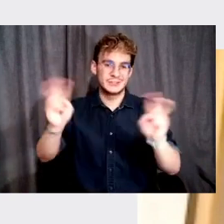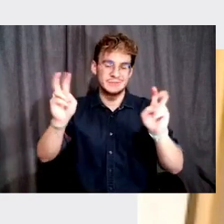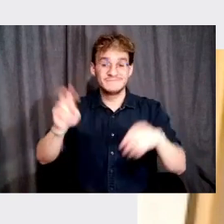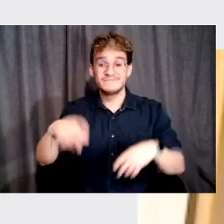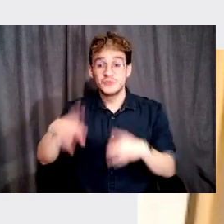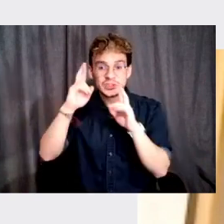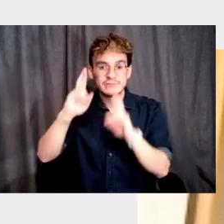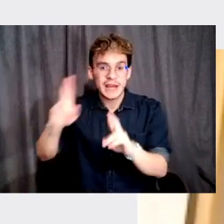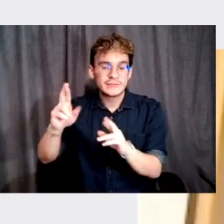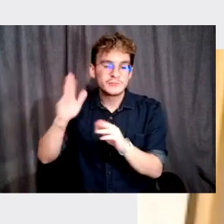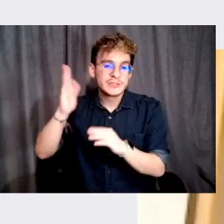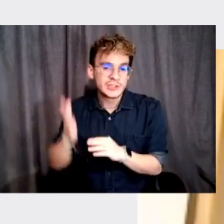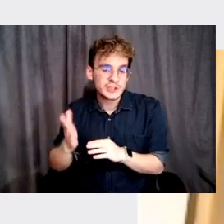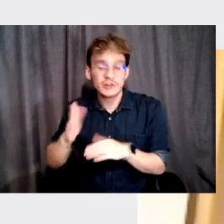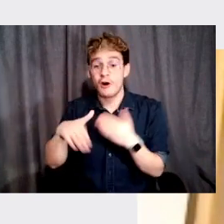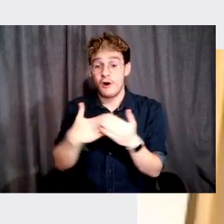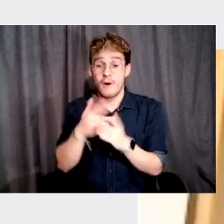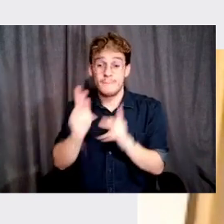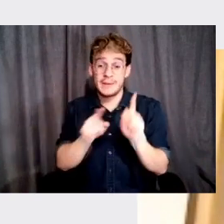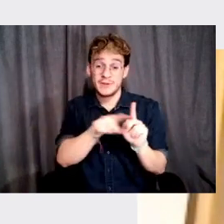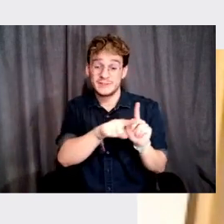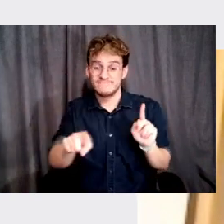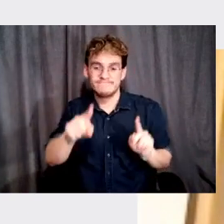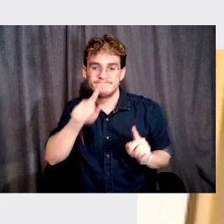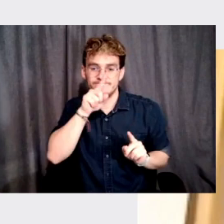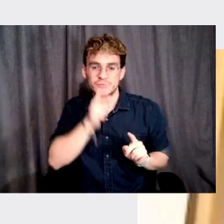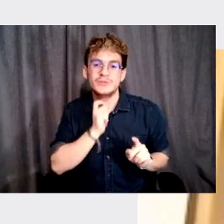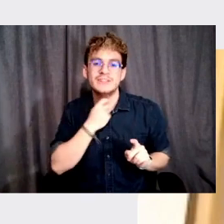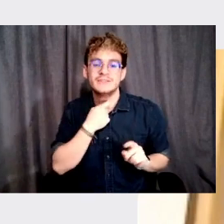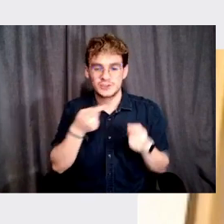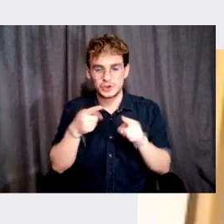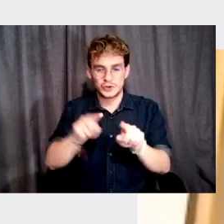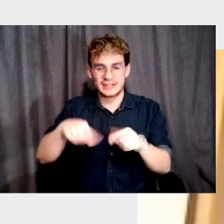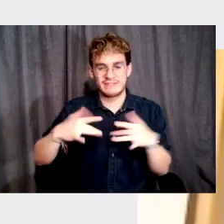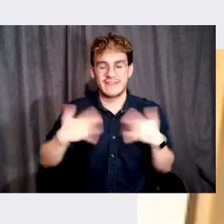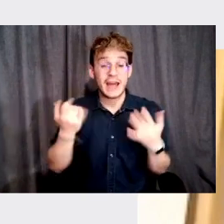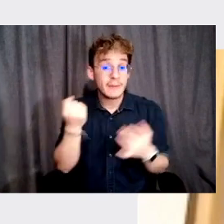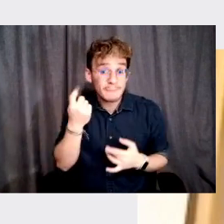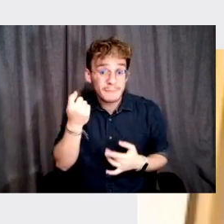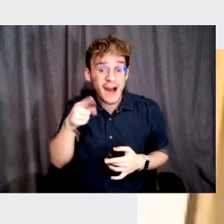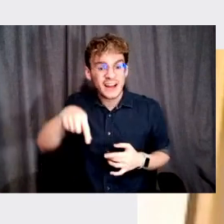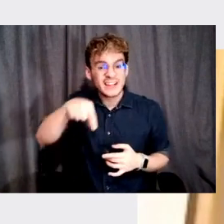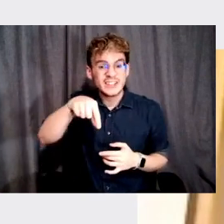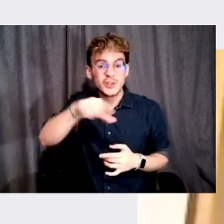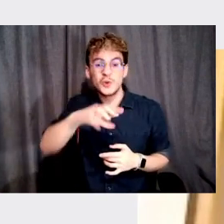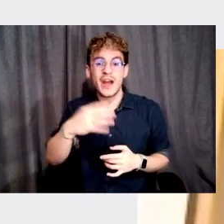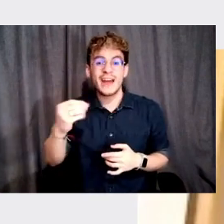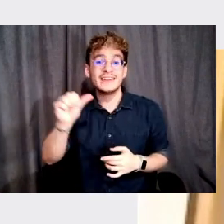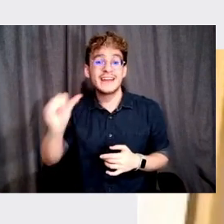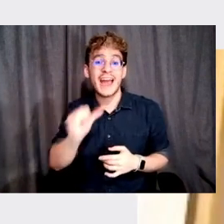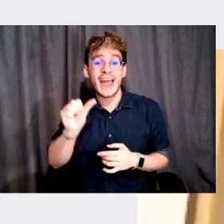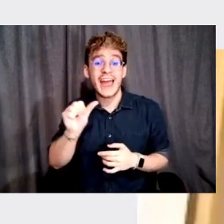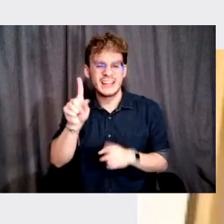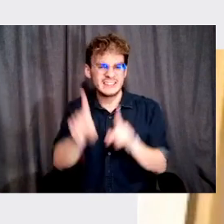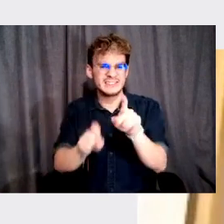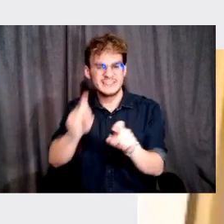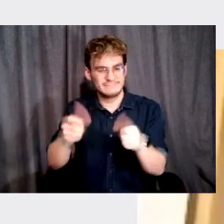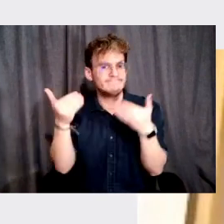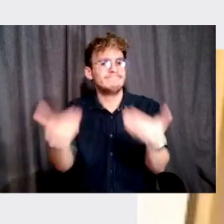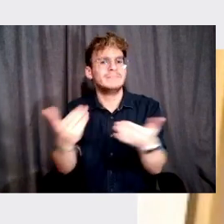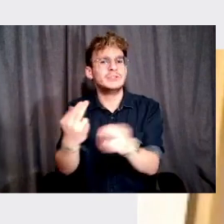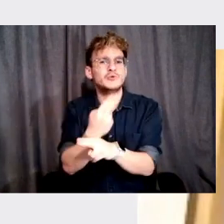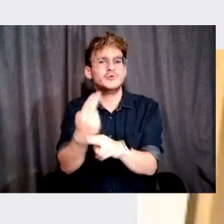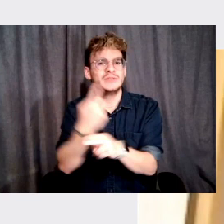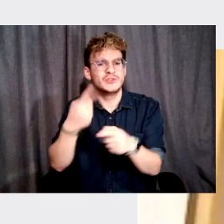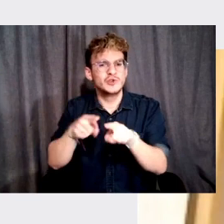for our presenter, participants will be muted for the duration of the event, but we do encourage you to enter questions you have for our presenter using the Q